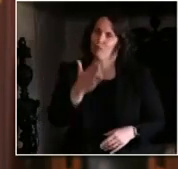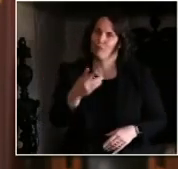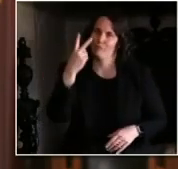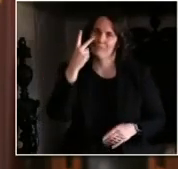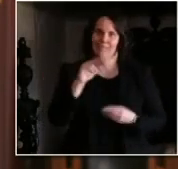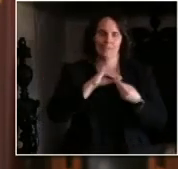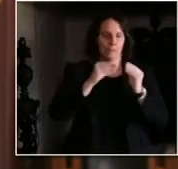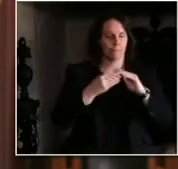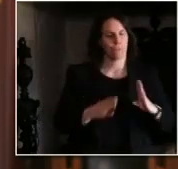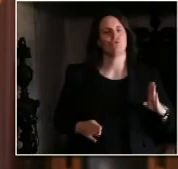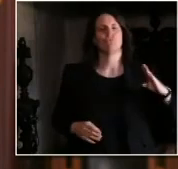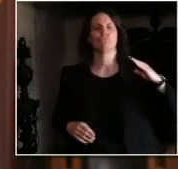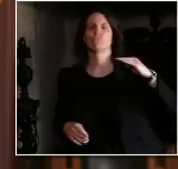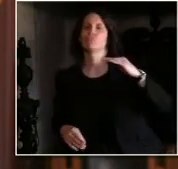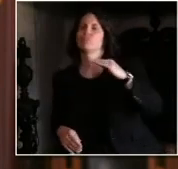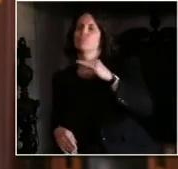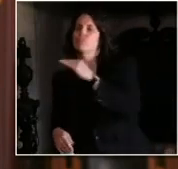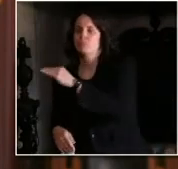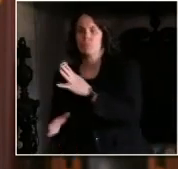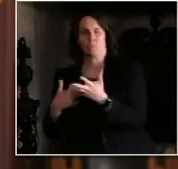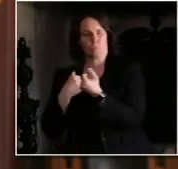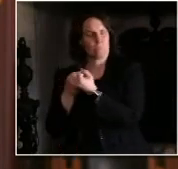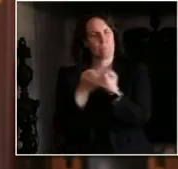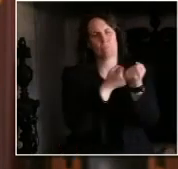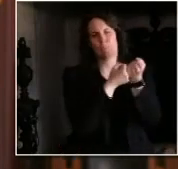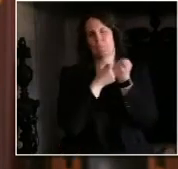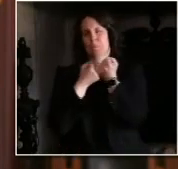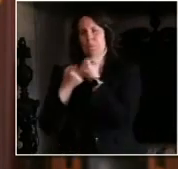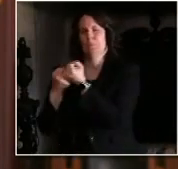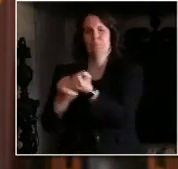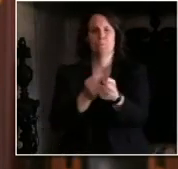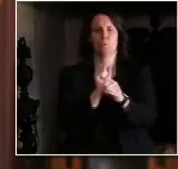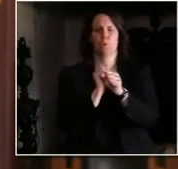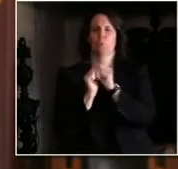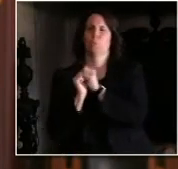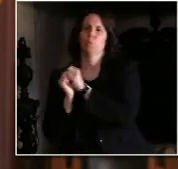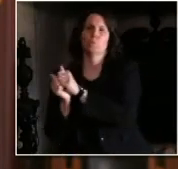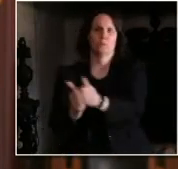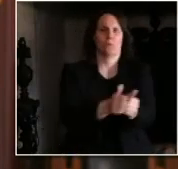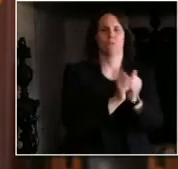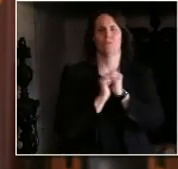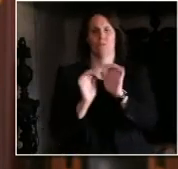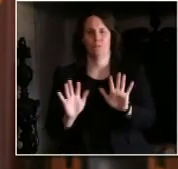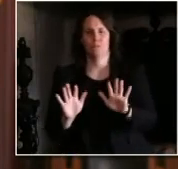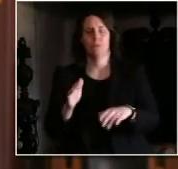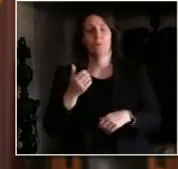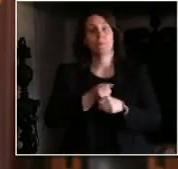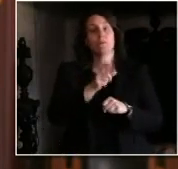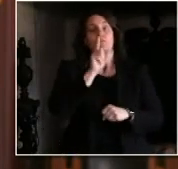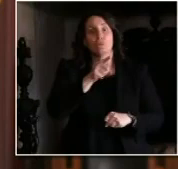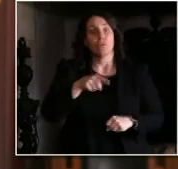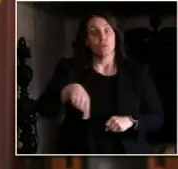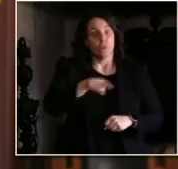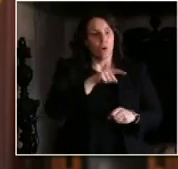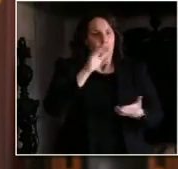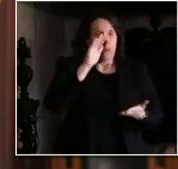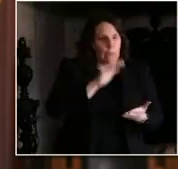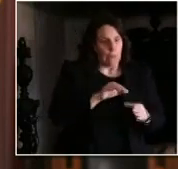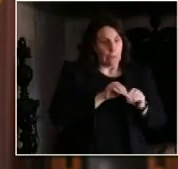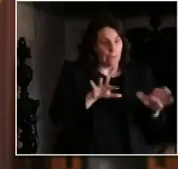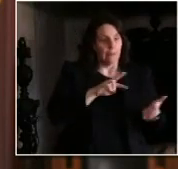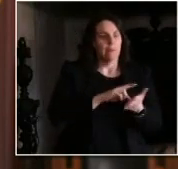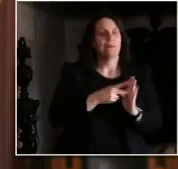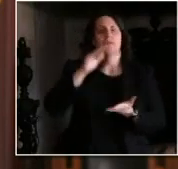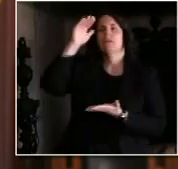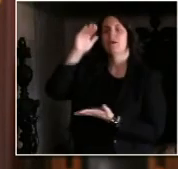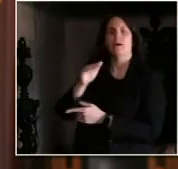workers by not overwhelming the hospital system. Together, we have saved lives, and together, we will save more. The data tells